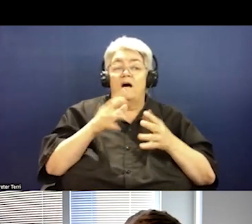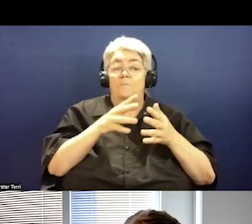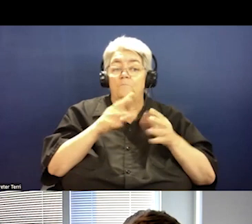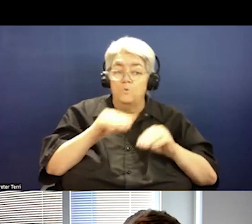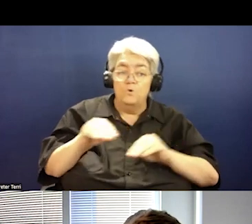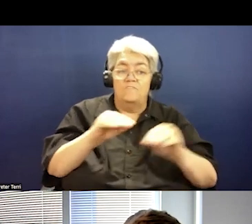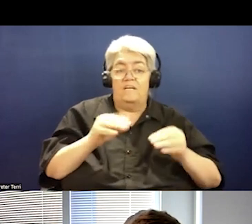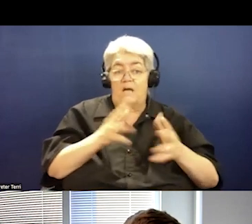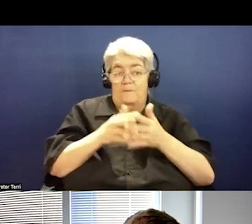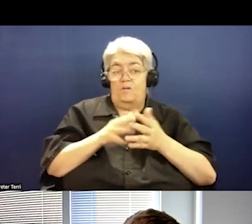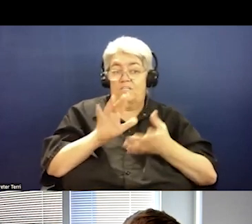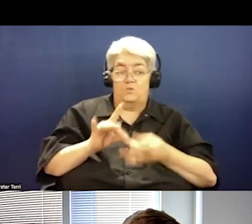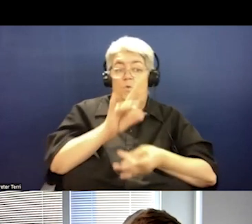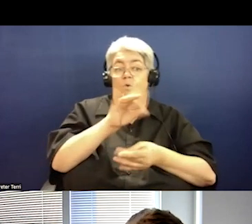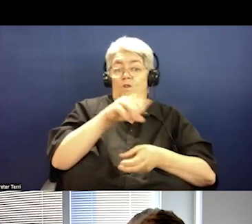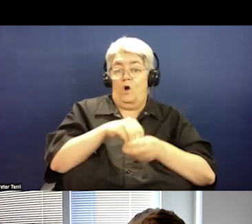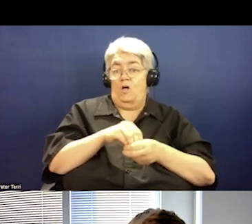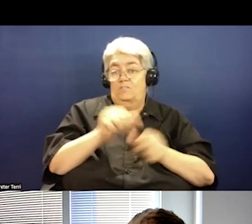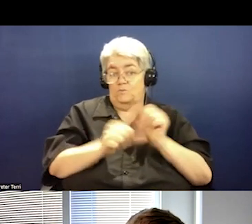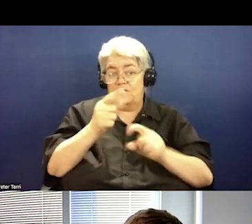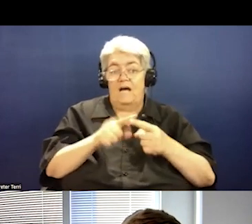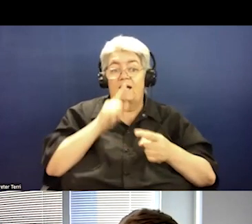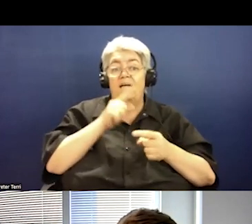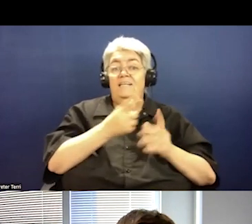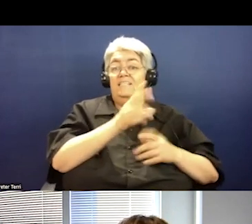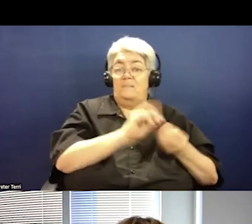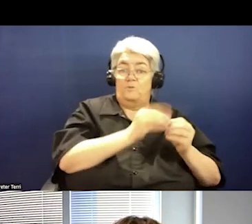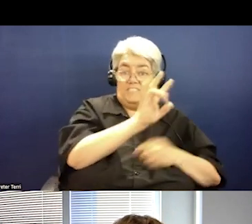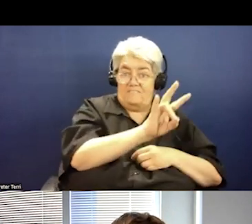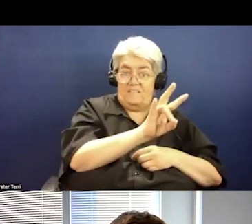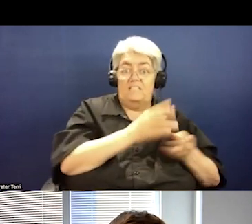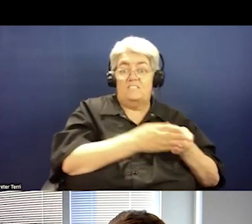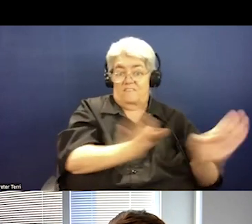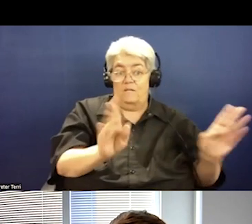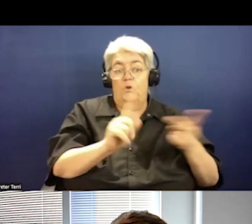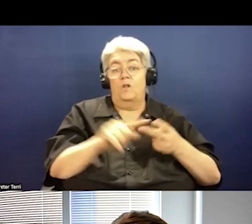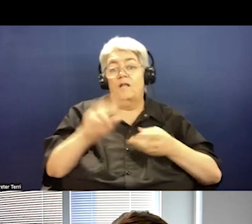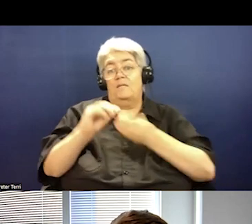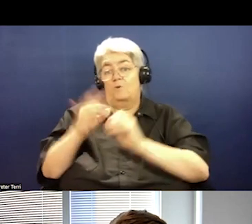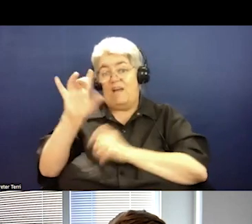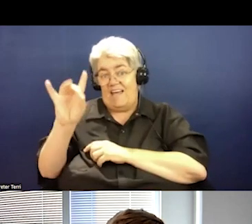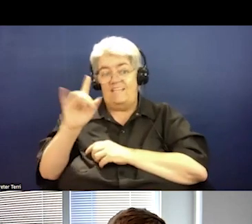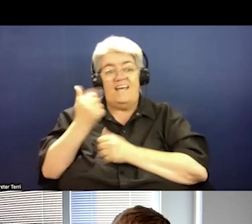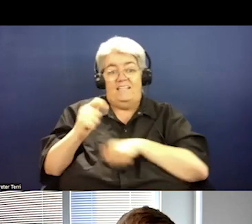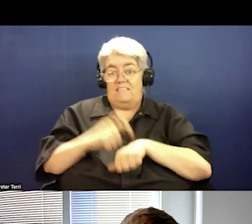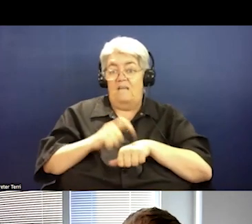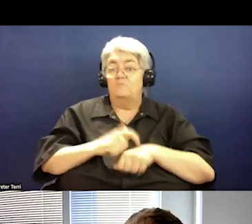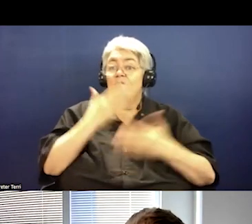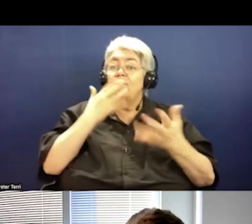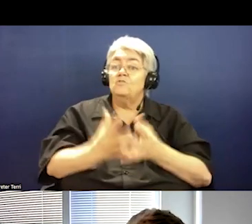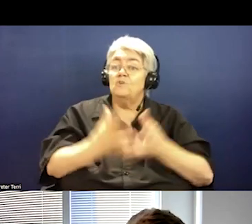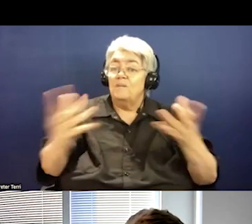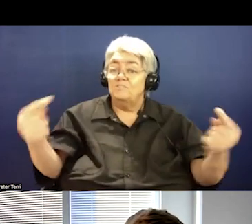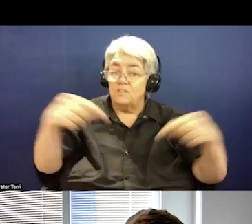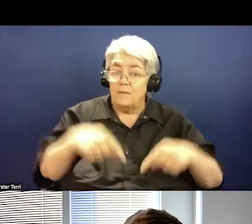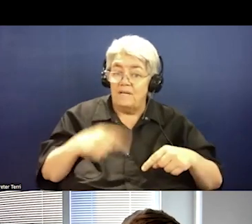seven is now available and episode eight will be coming shortly. So thank you all so much for joining us